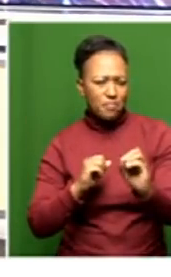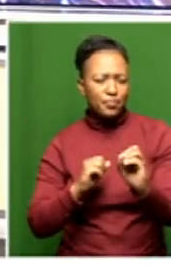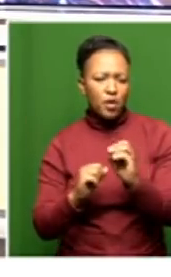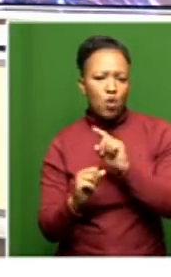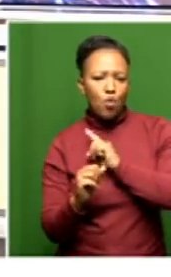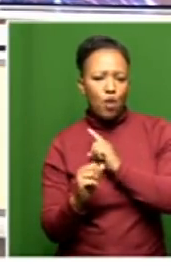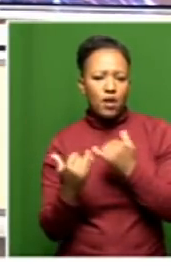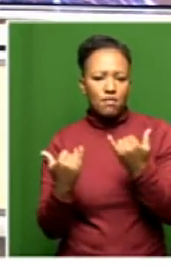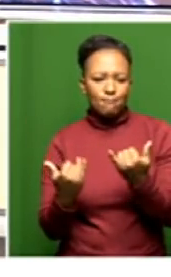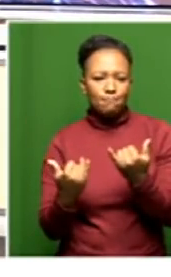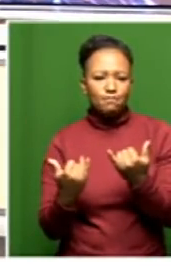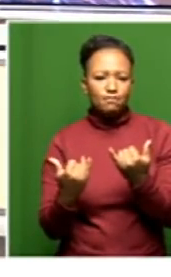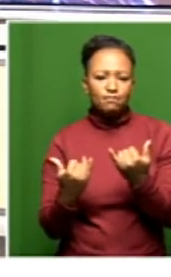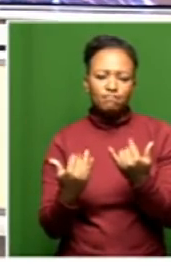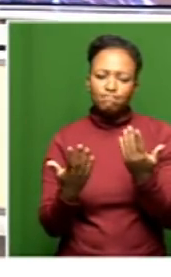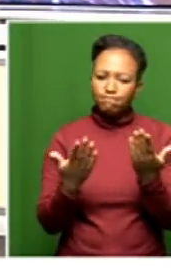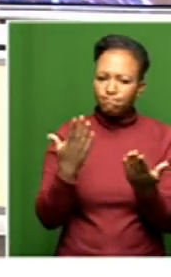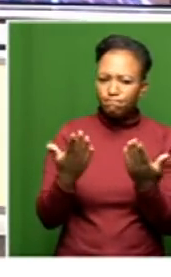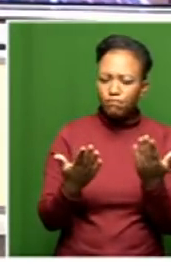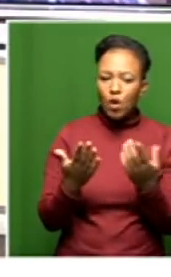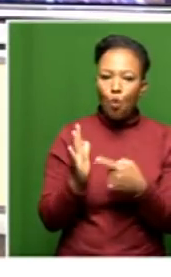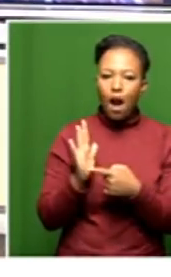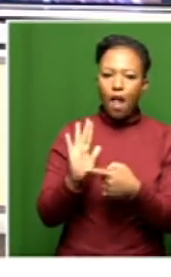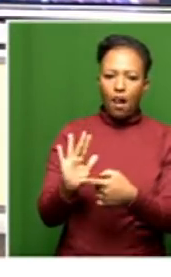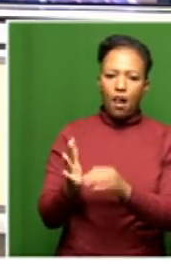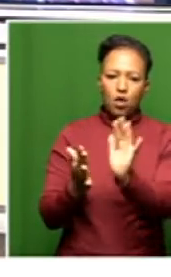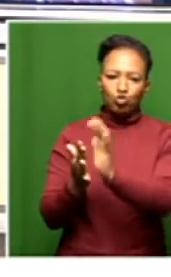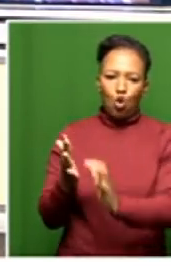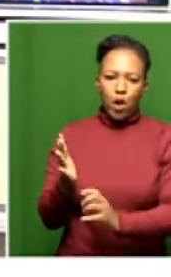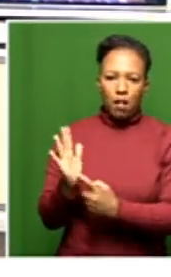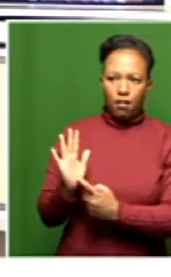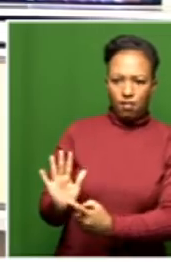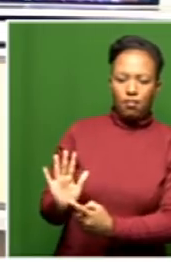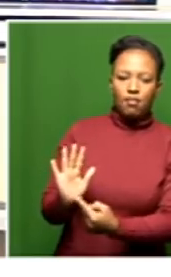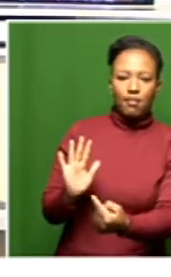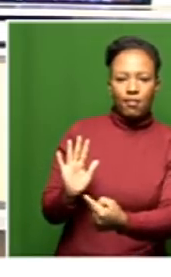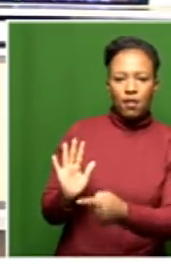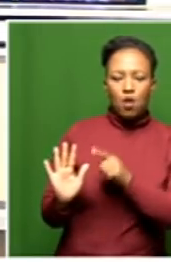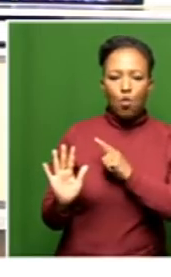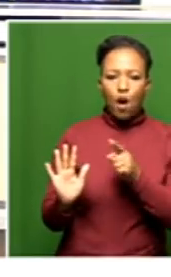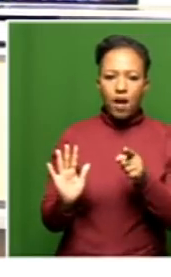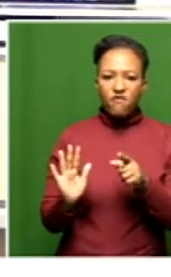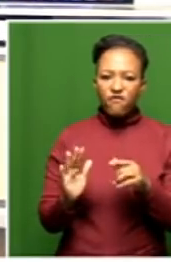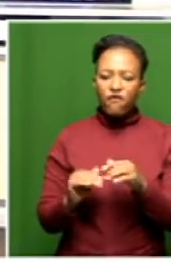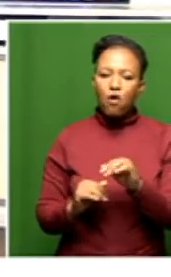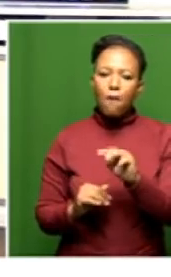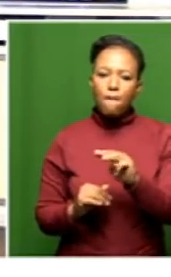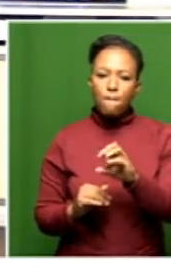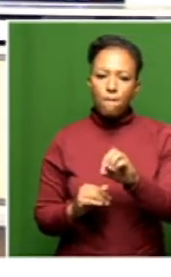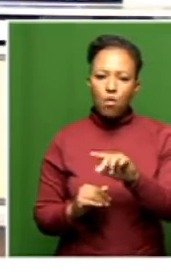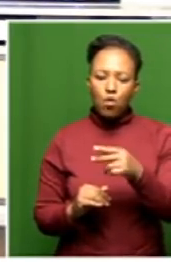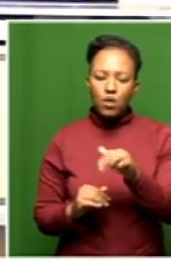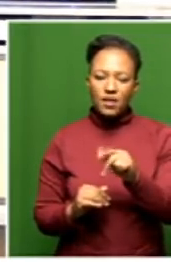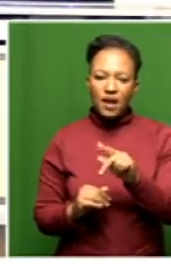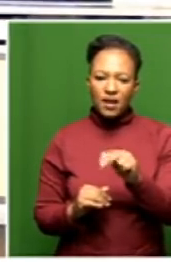far as some of the expose that is being done here with regard to this facility at Mutlak Keng